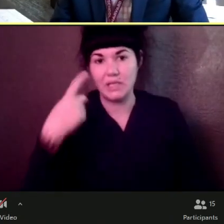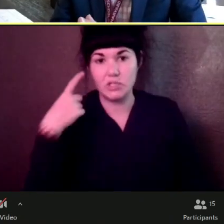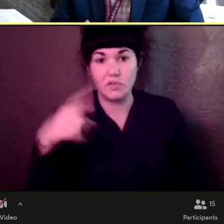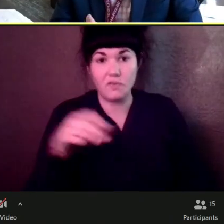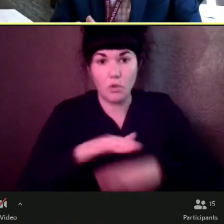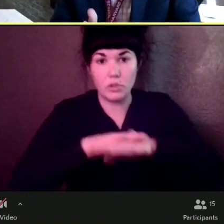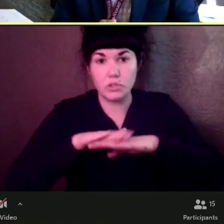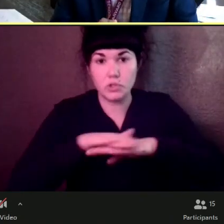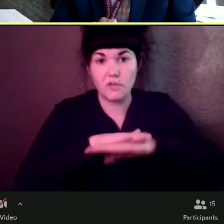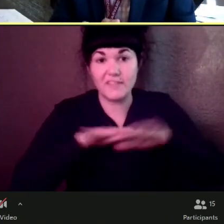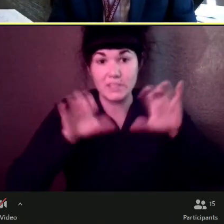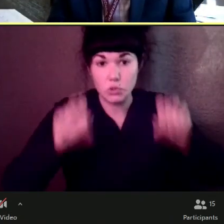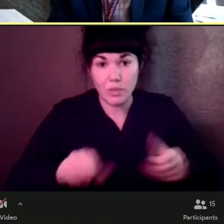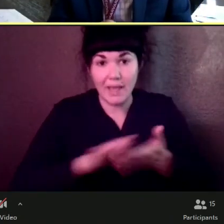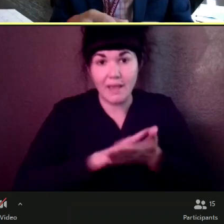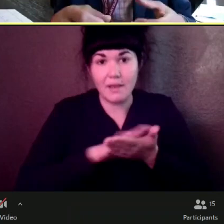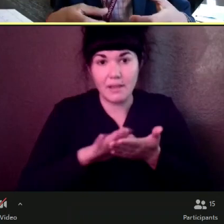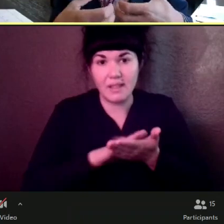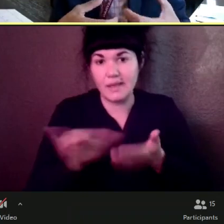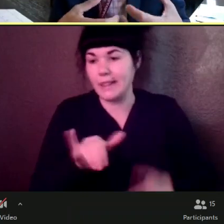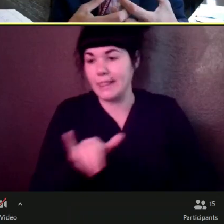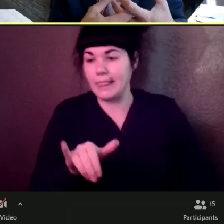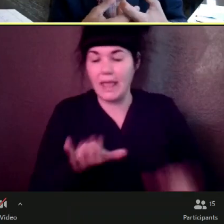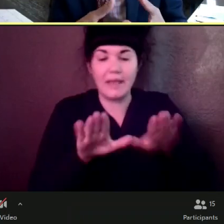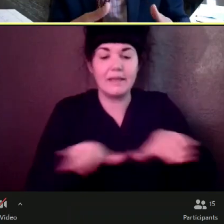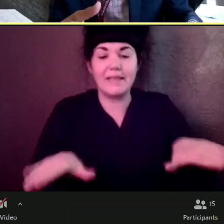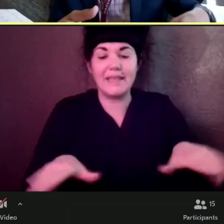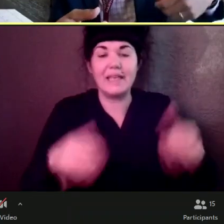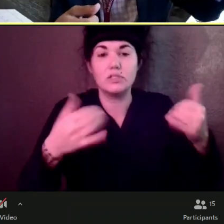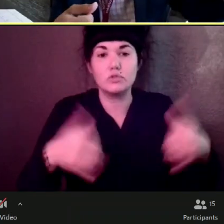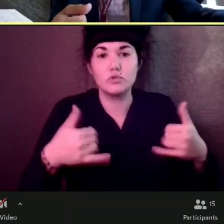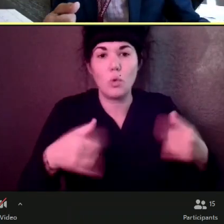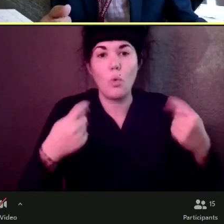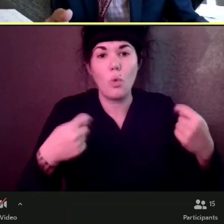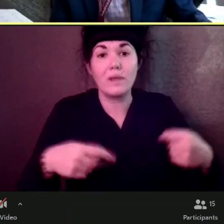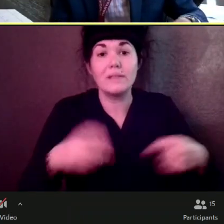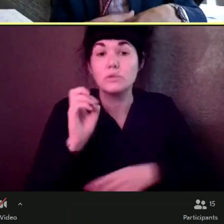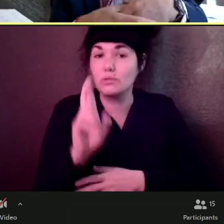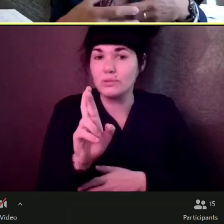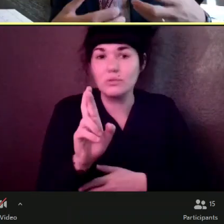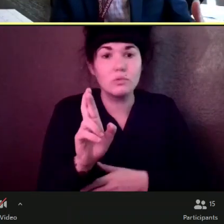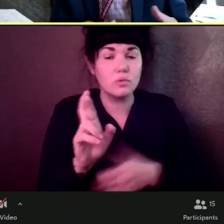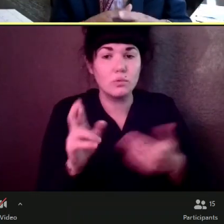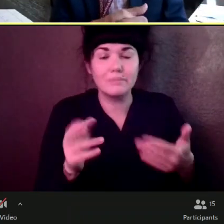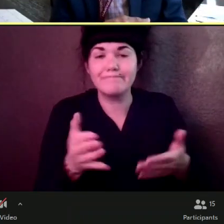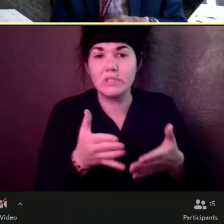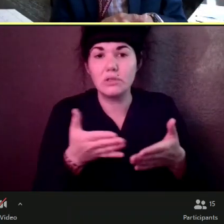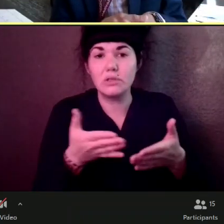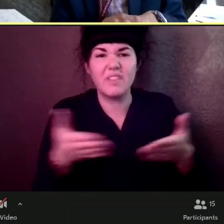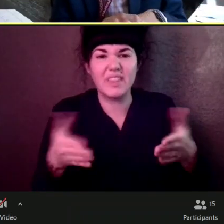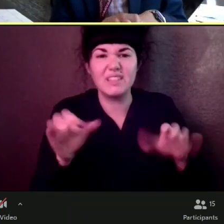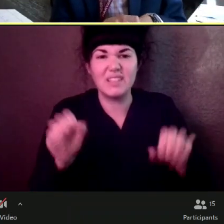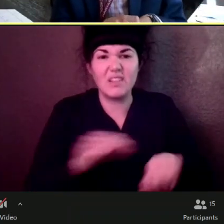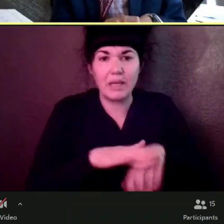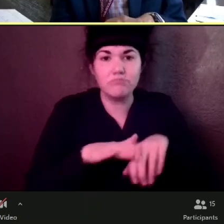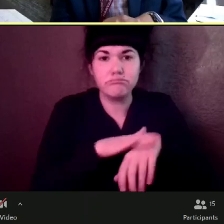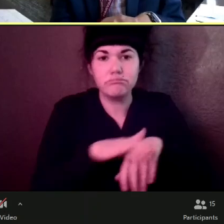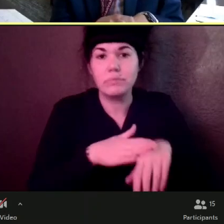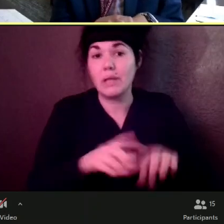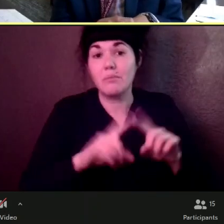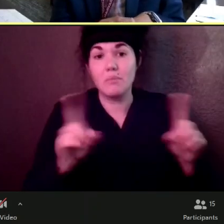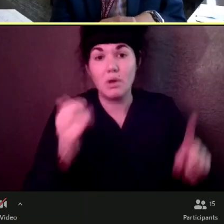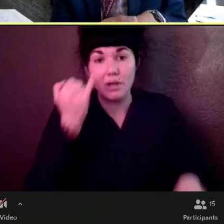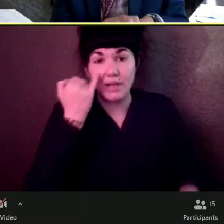toys, things that are solid. Um, but those that are porous that you can't throw in the washer that you can't, um, disinfect